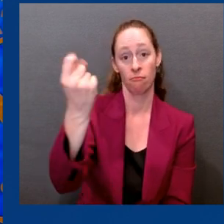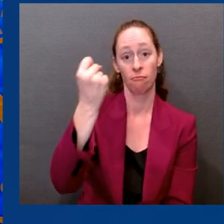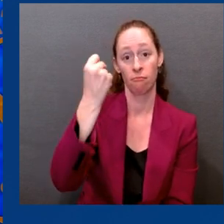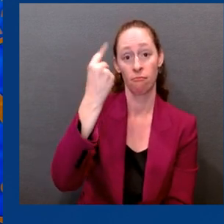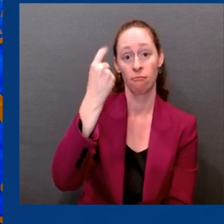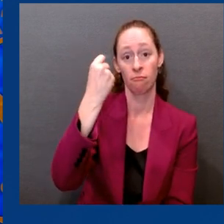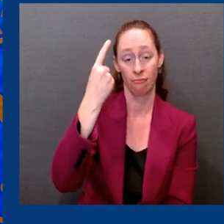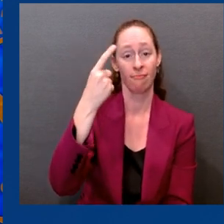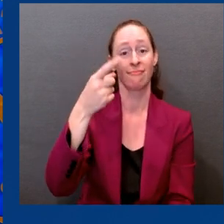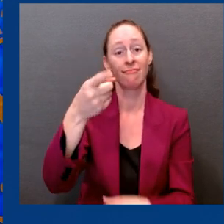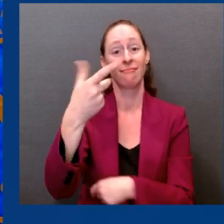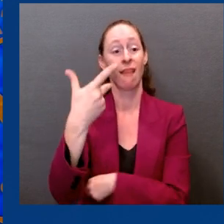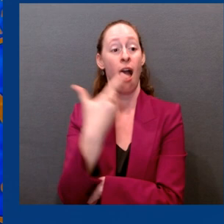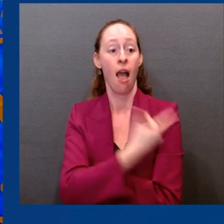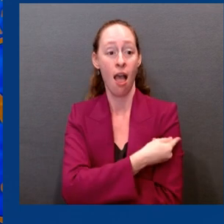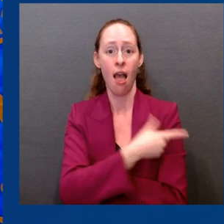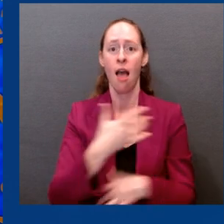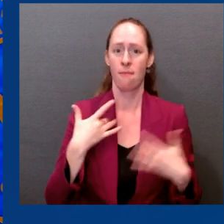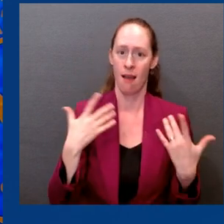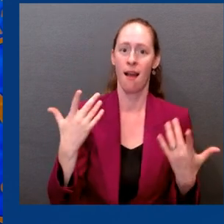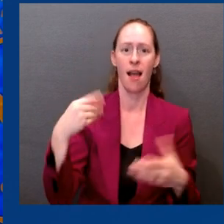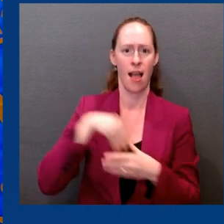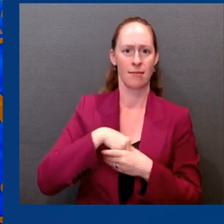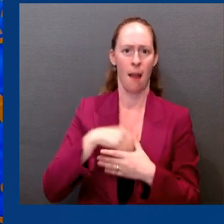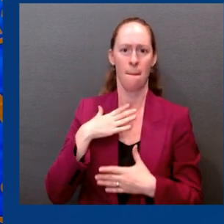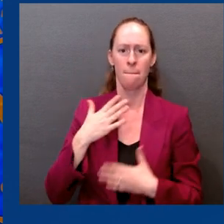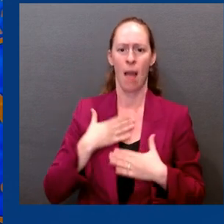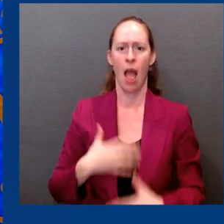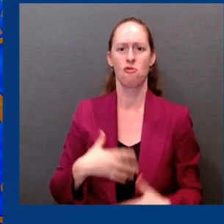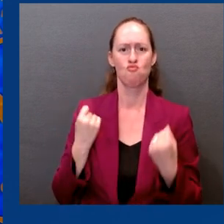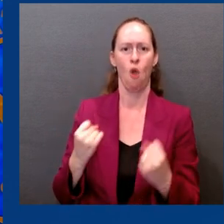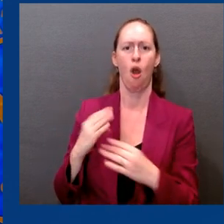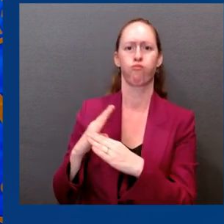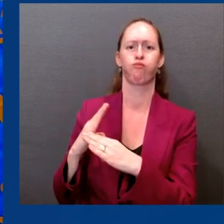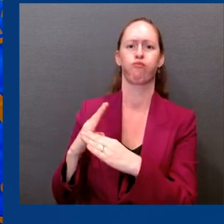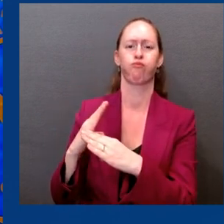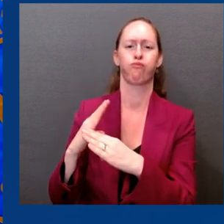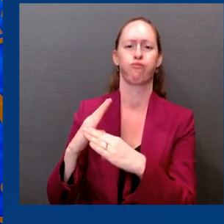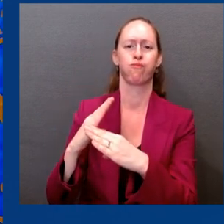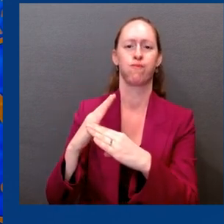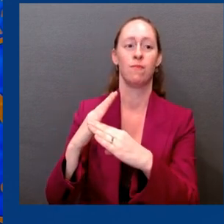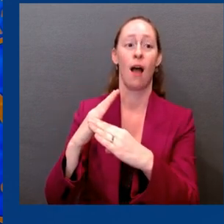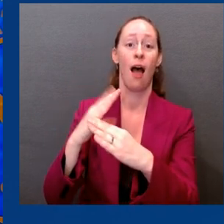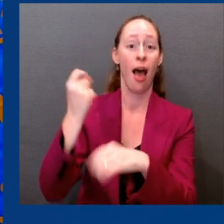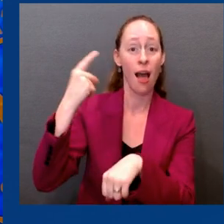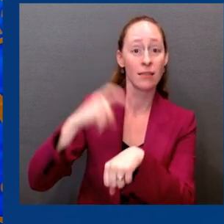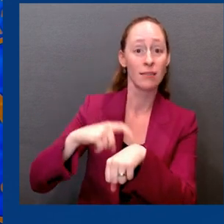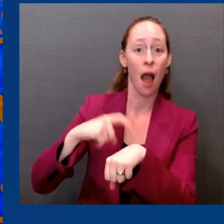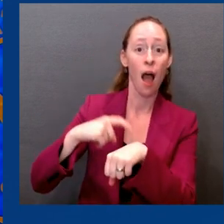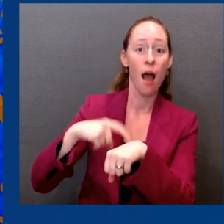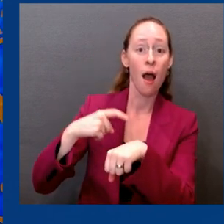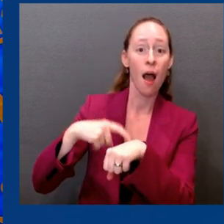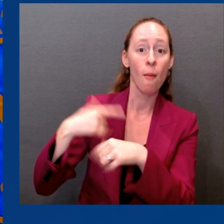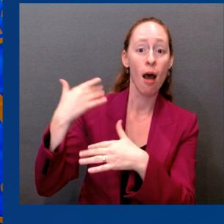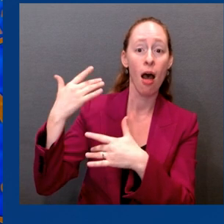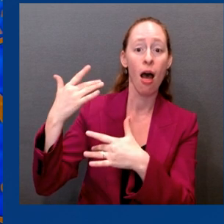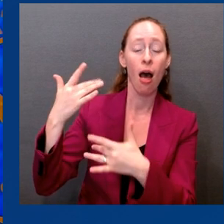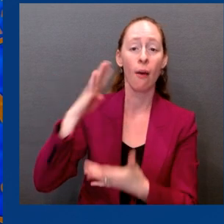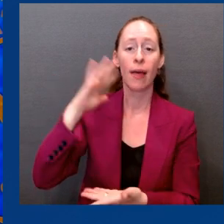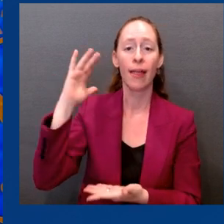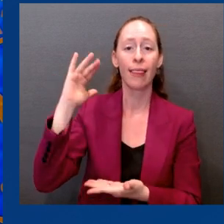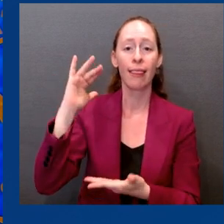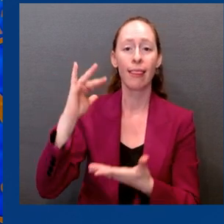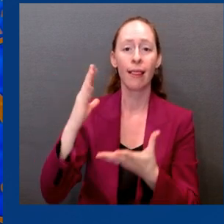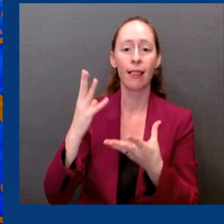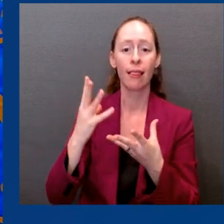disease, leading to hospitalization or death. Now, what should we expect from